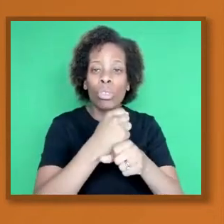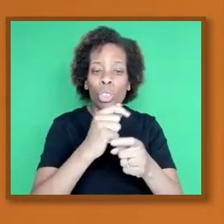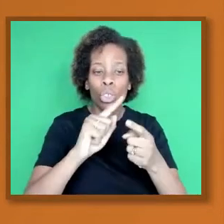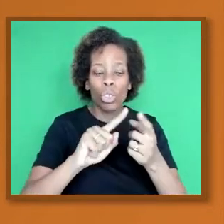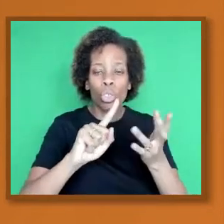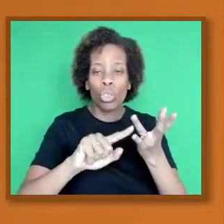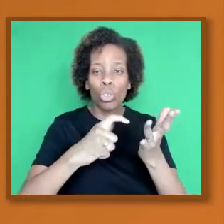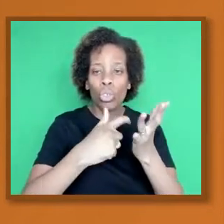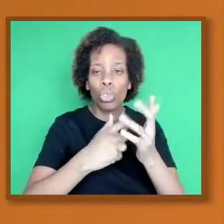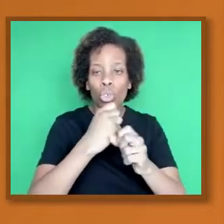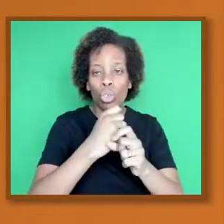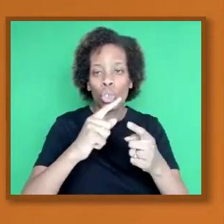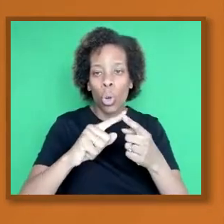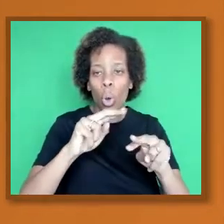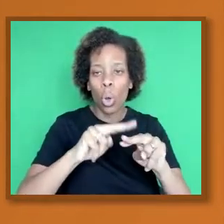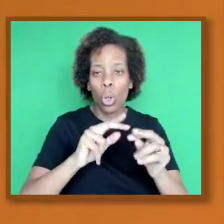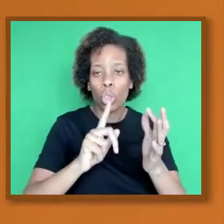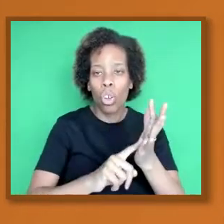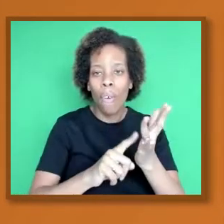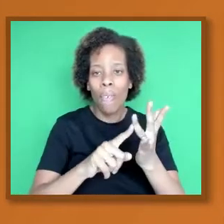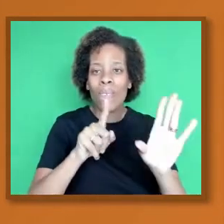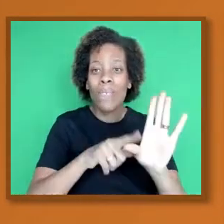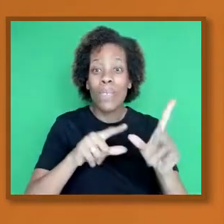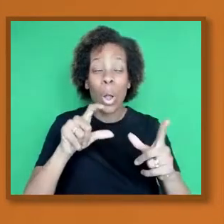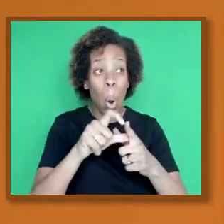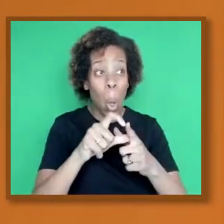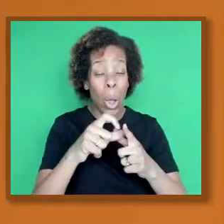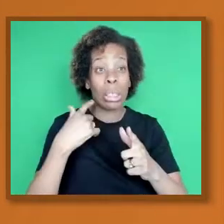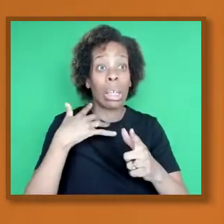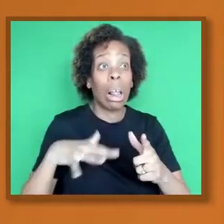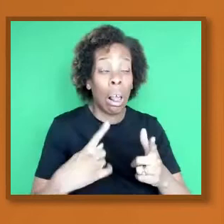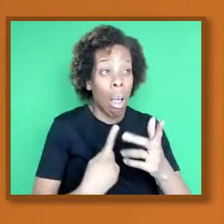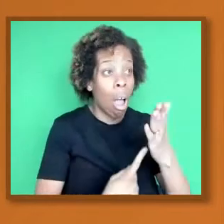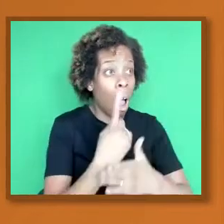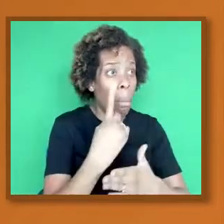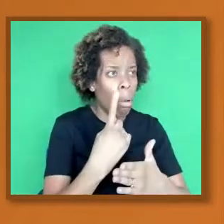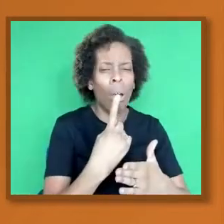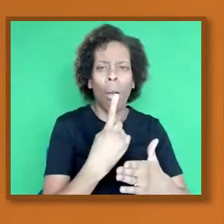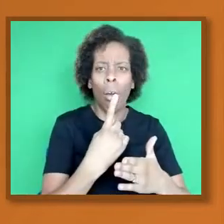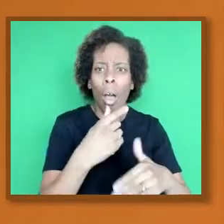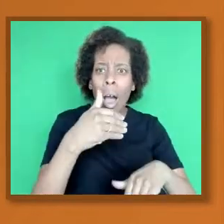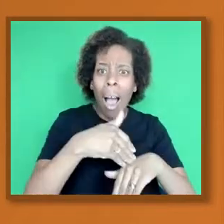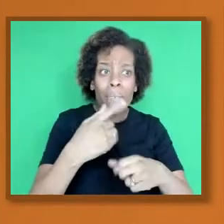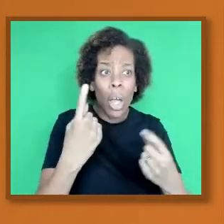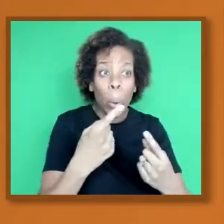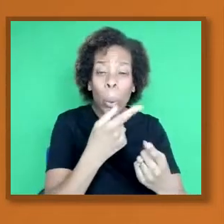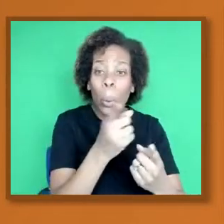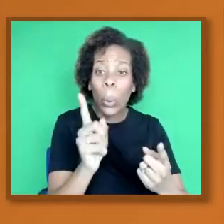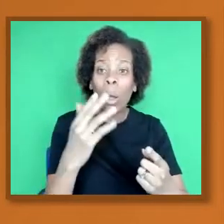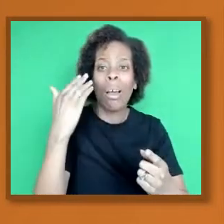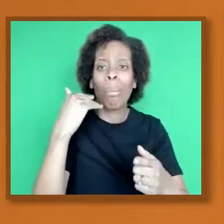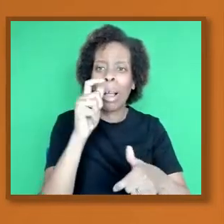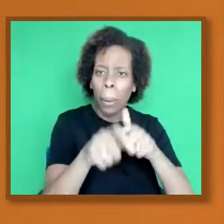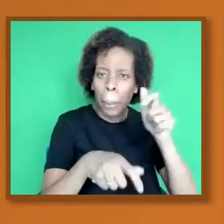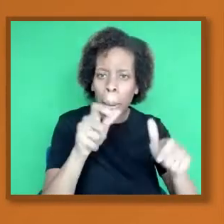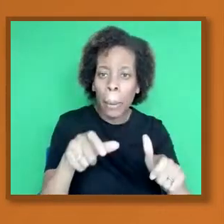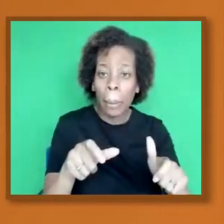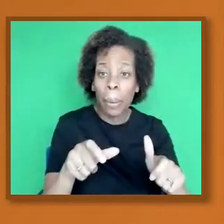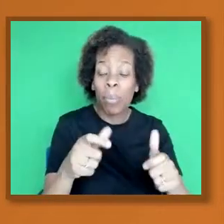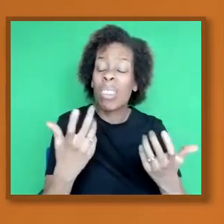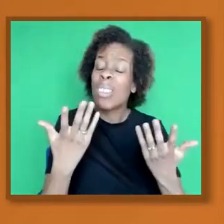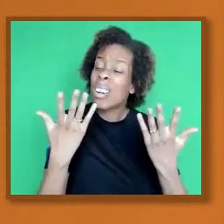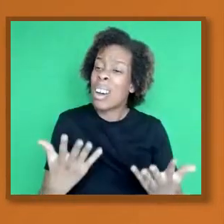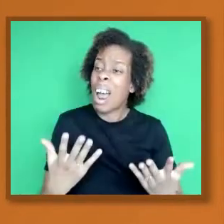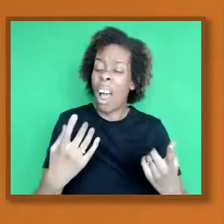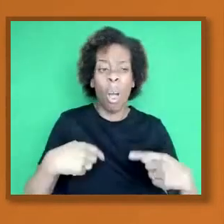That now there is a time for us to come together as communities to demand justice